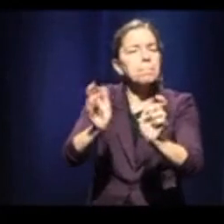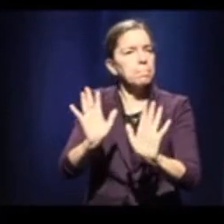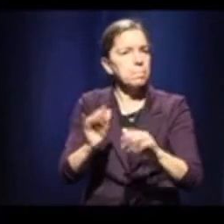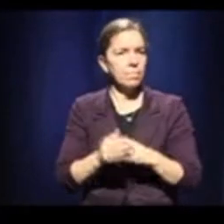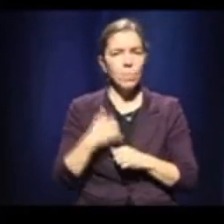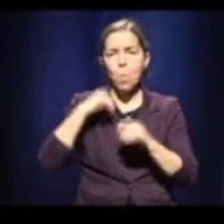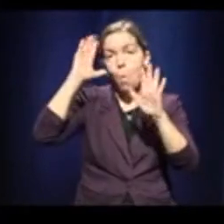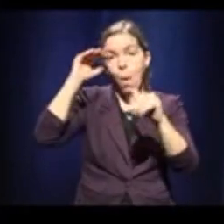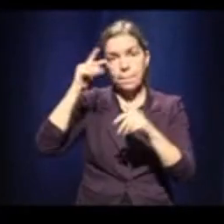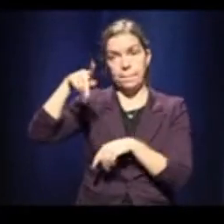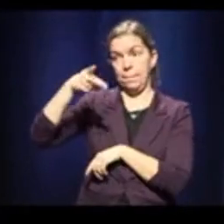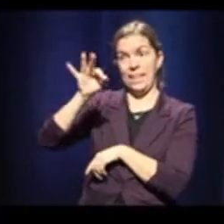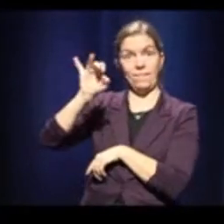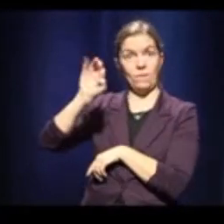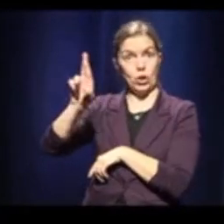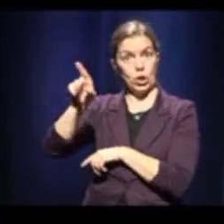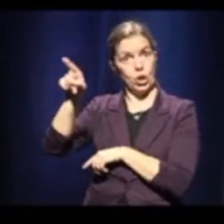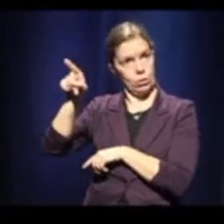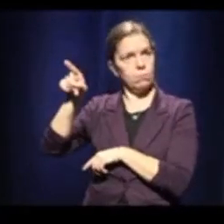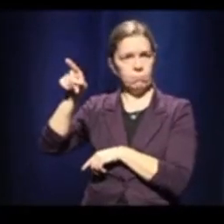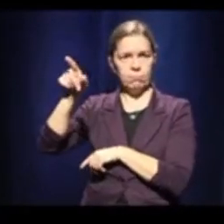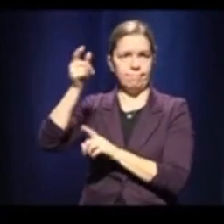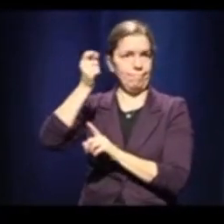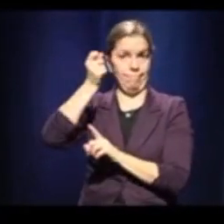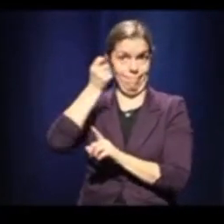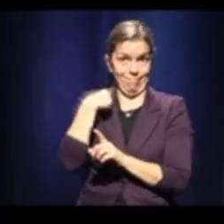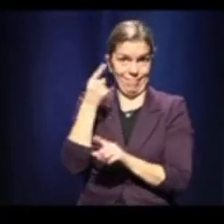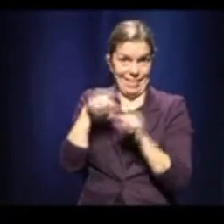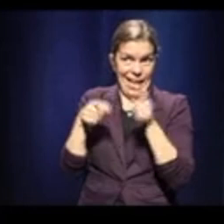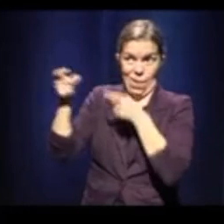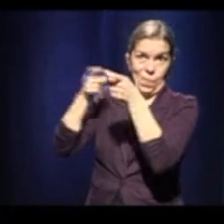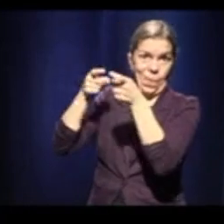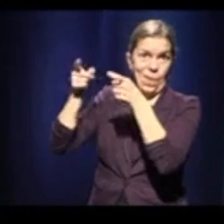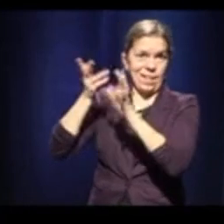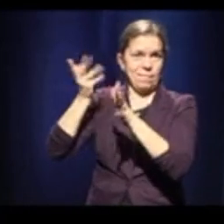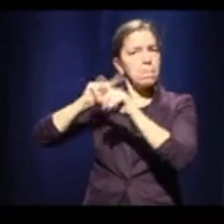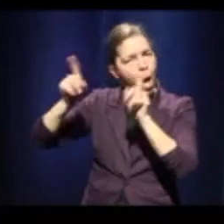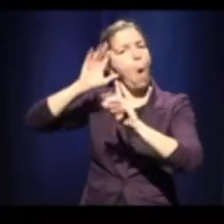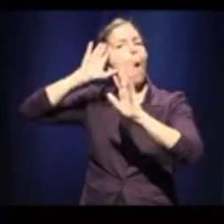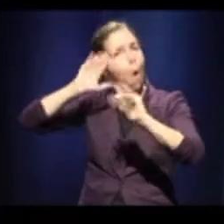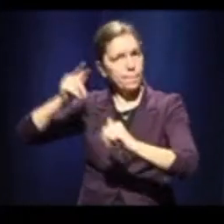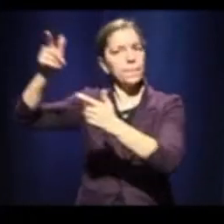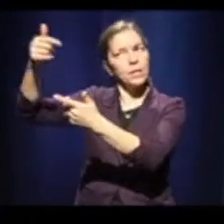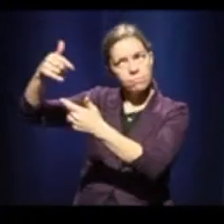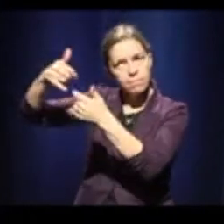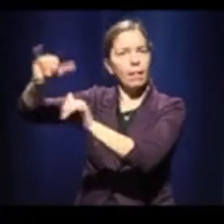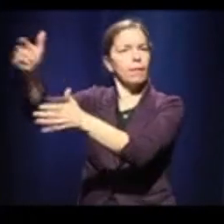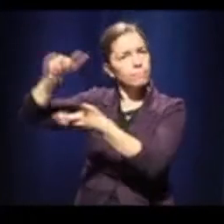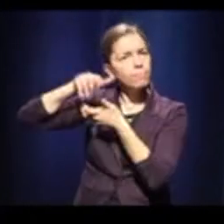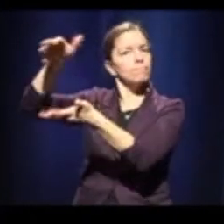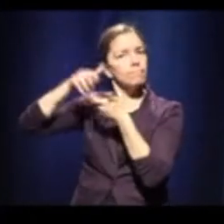which this is not under our control, will be able to take back all those delays and in